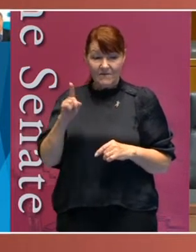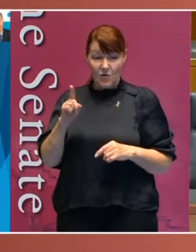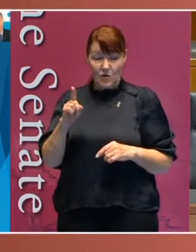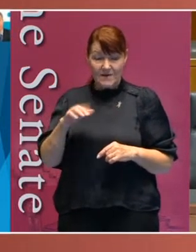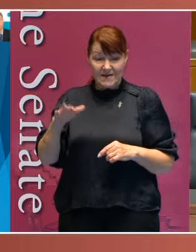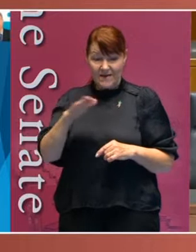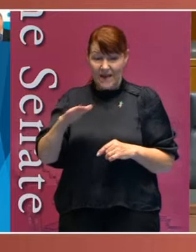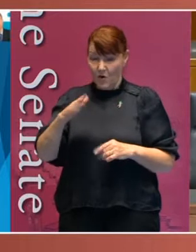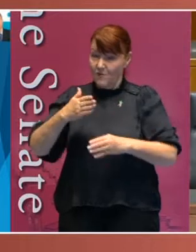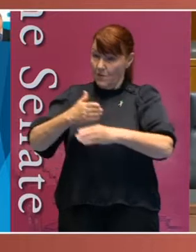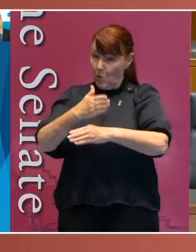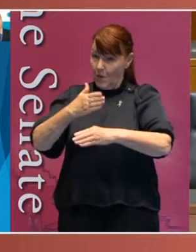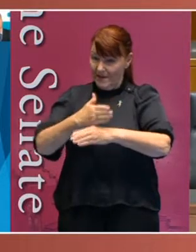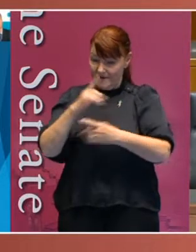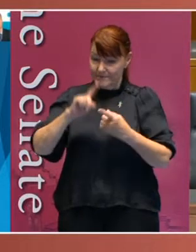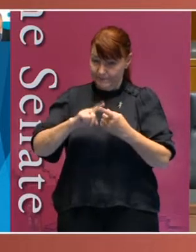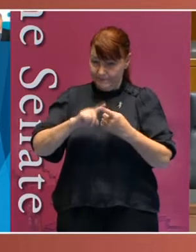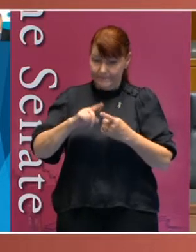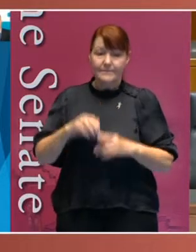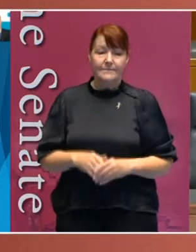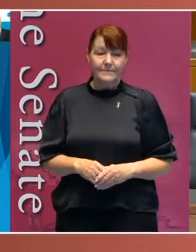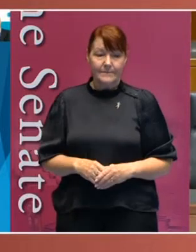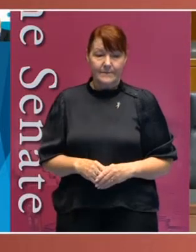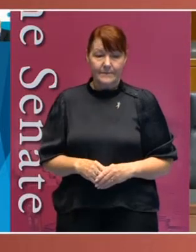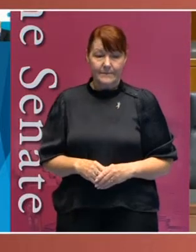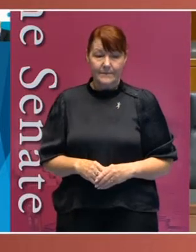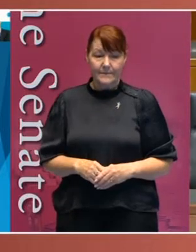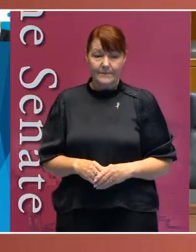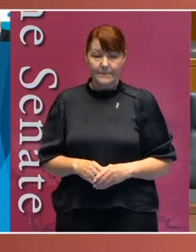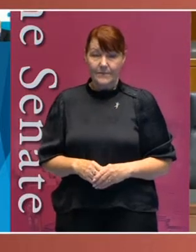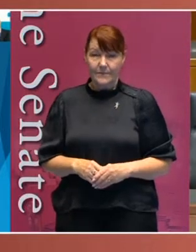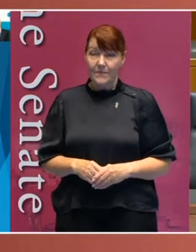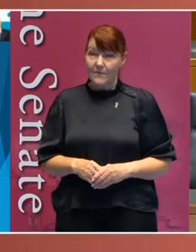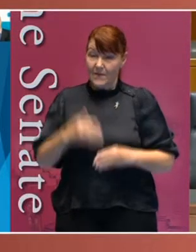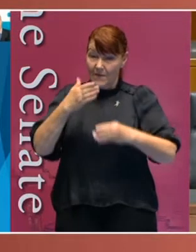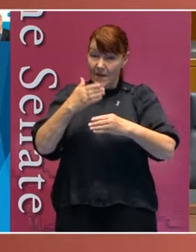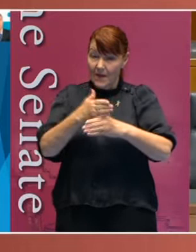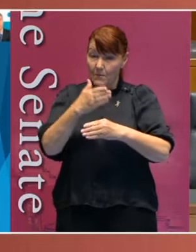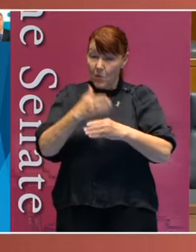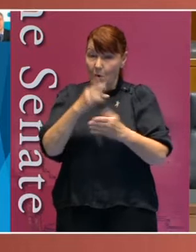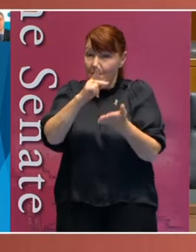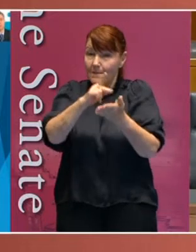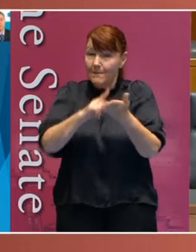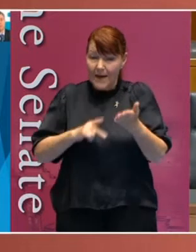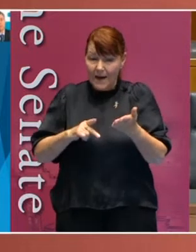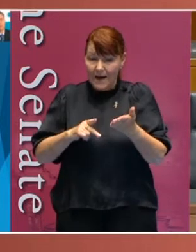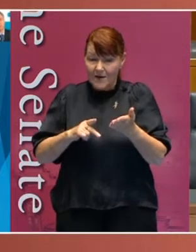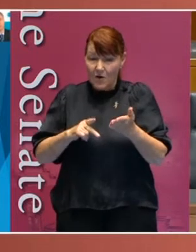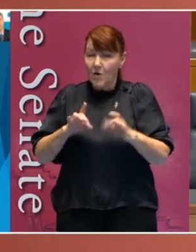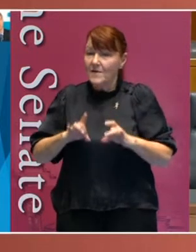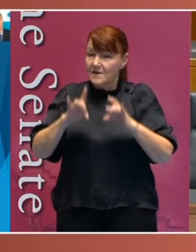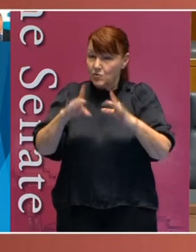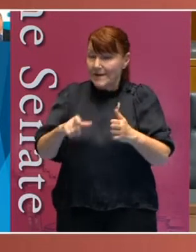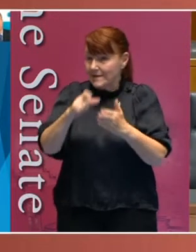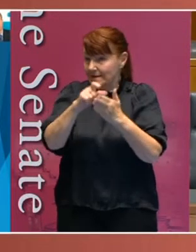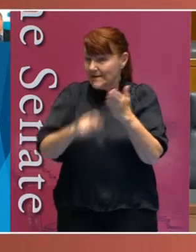is in the area of employment. The employment limb of the Australian Disability Strategy, rather,